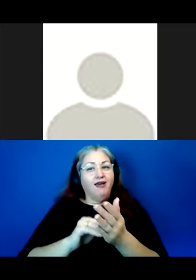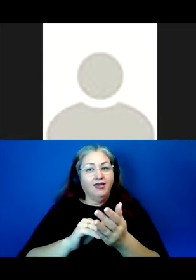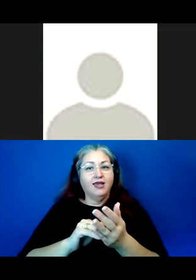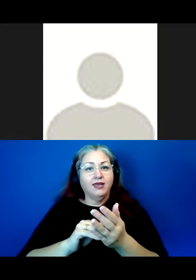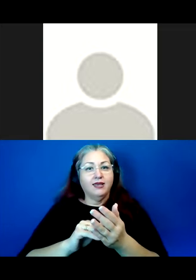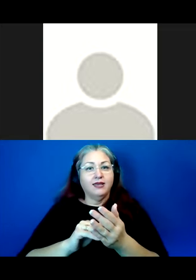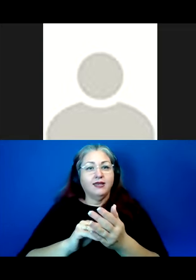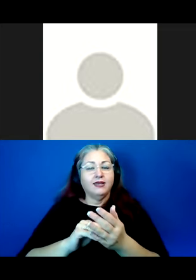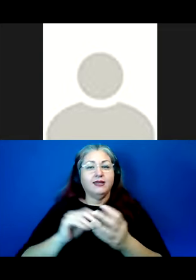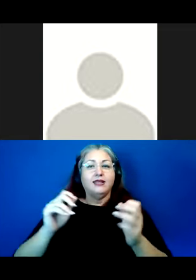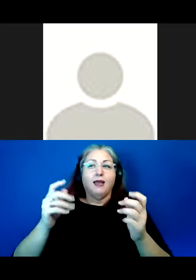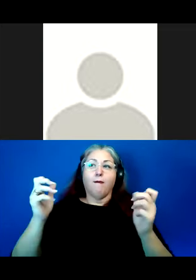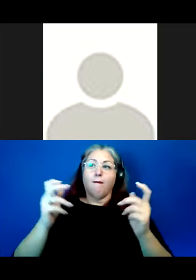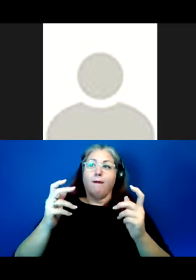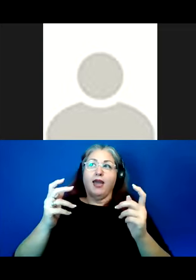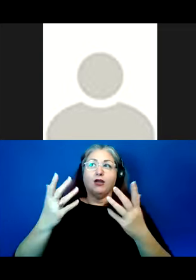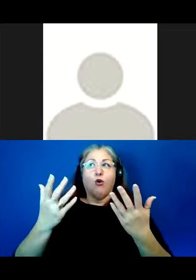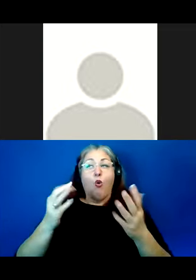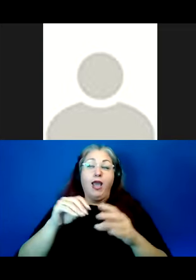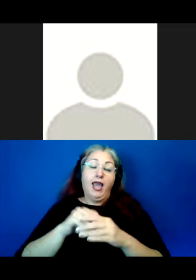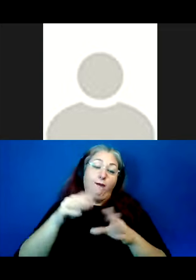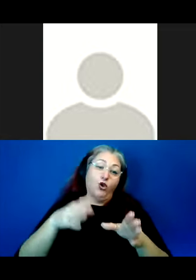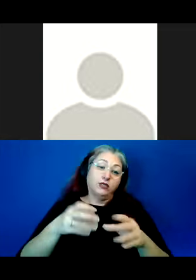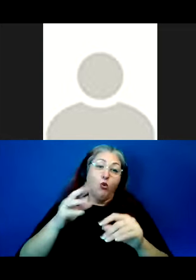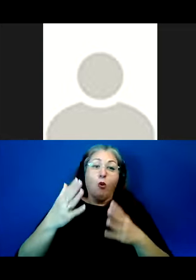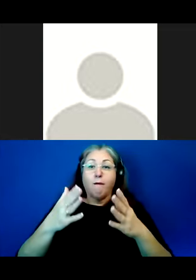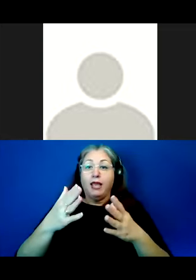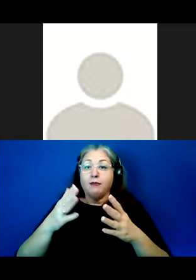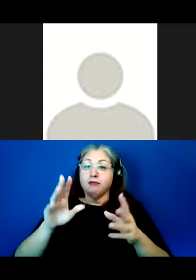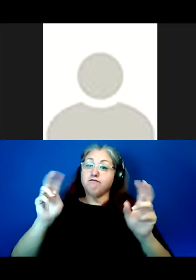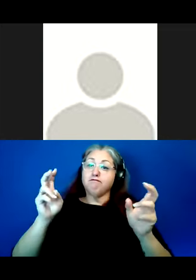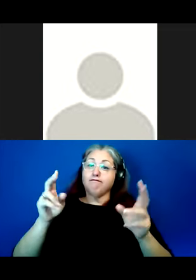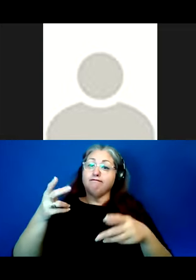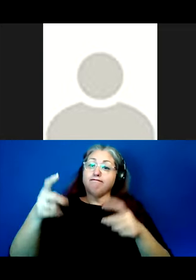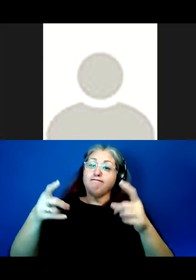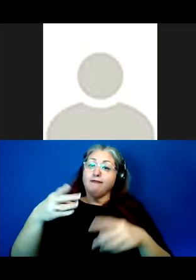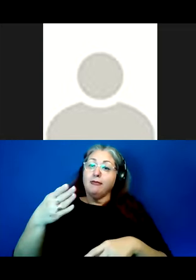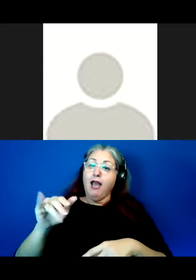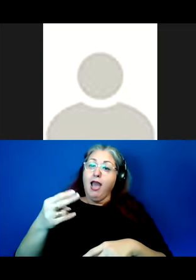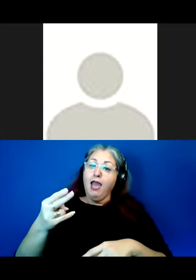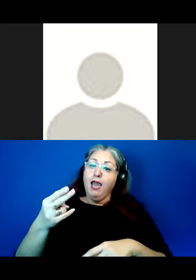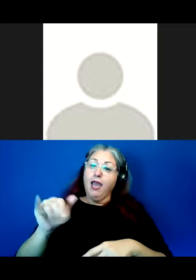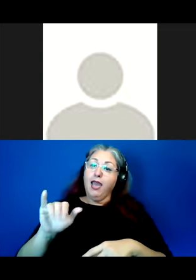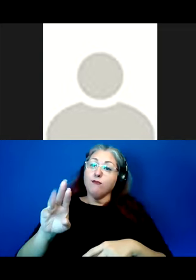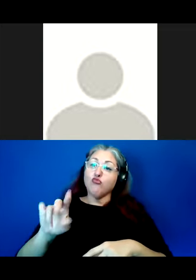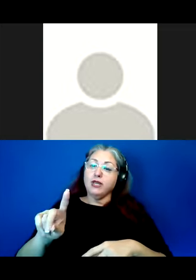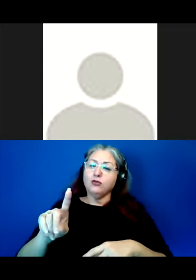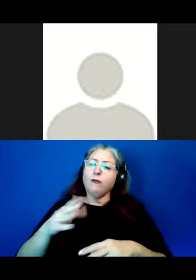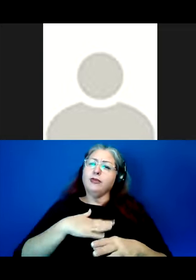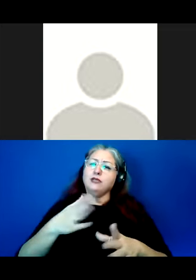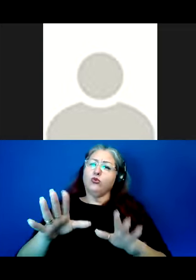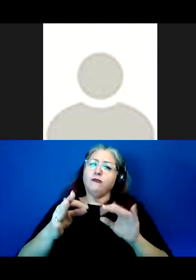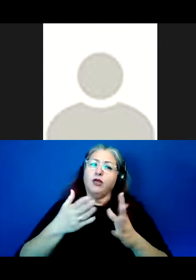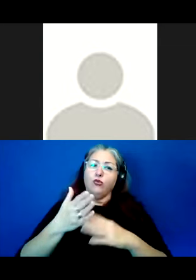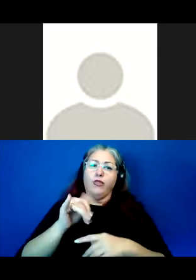return to an all-in-person format, or perhaps create a hybrid of the two. Please submit your feedback via